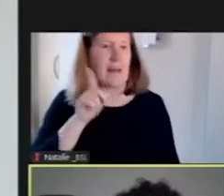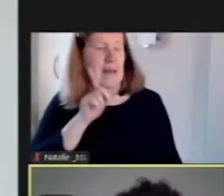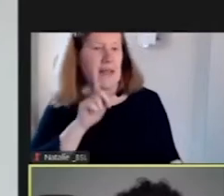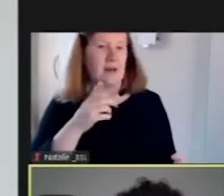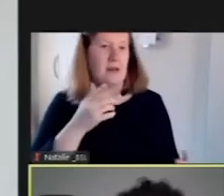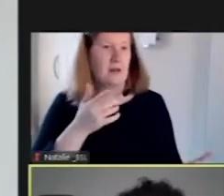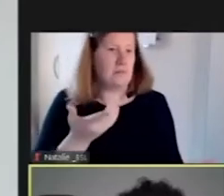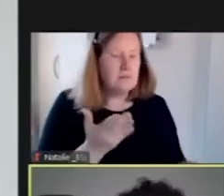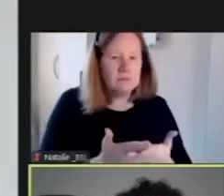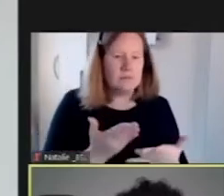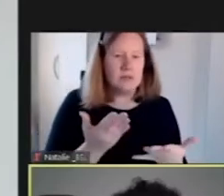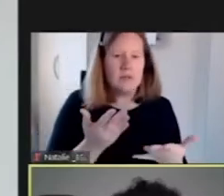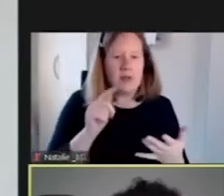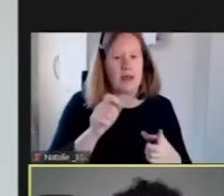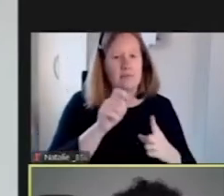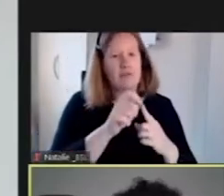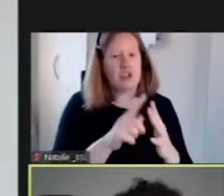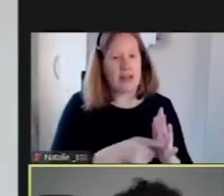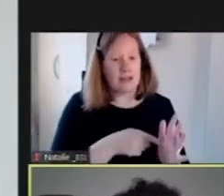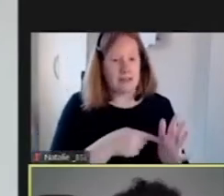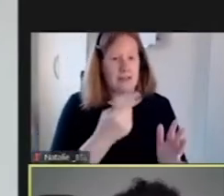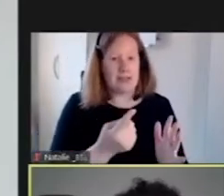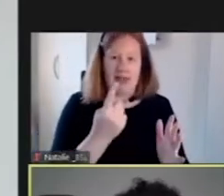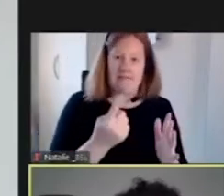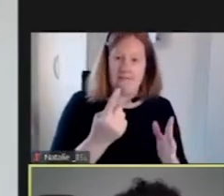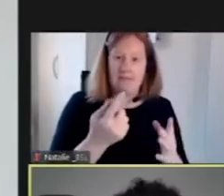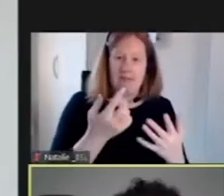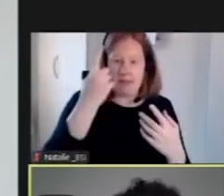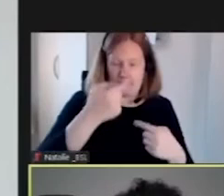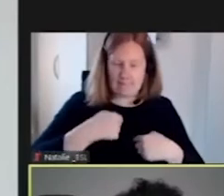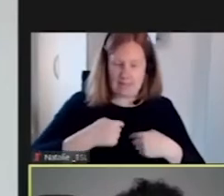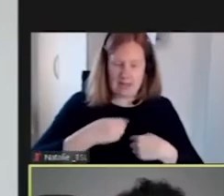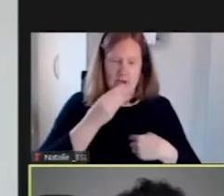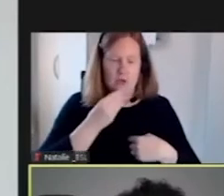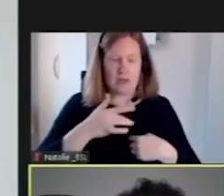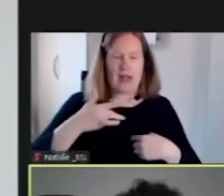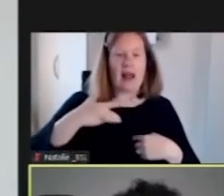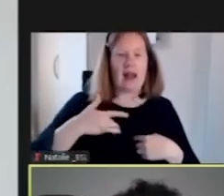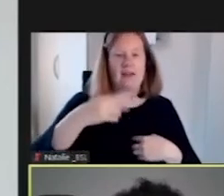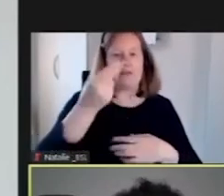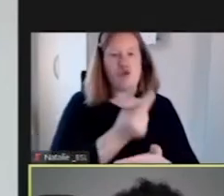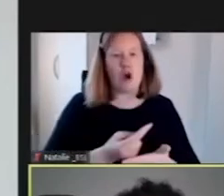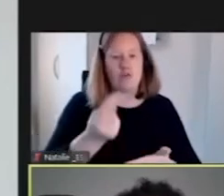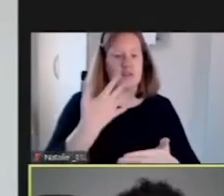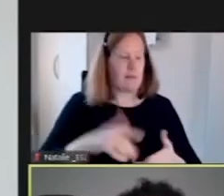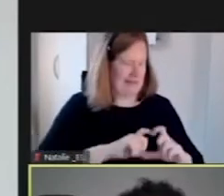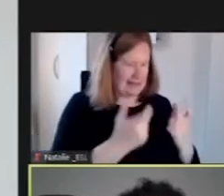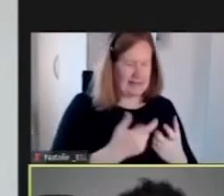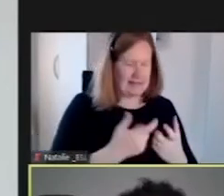so that project itself was me using life drawing poses from the art classes that I'd been to.